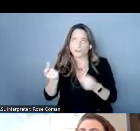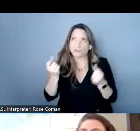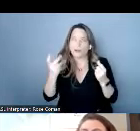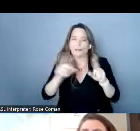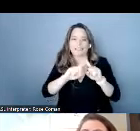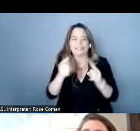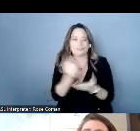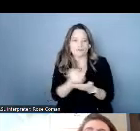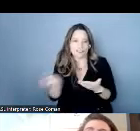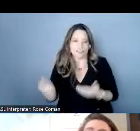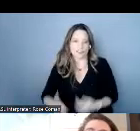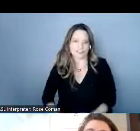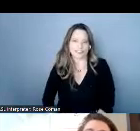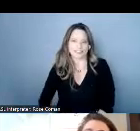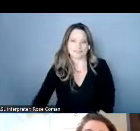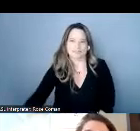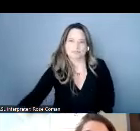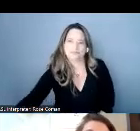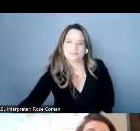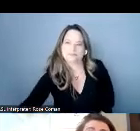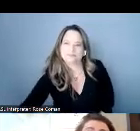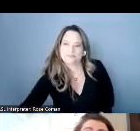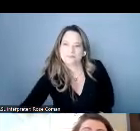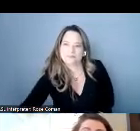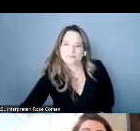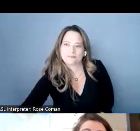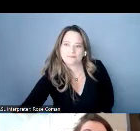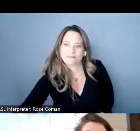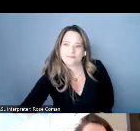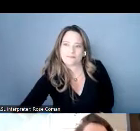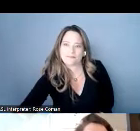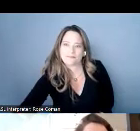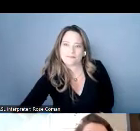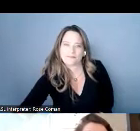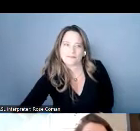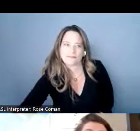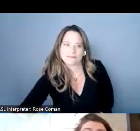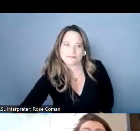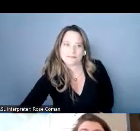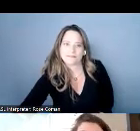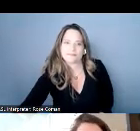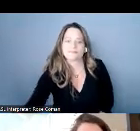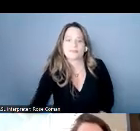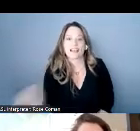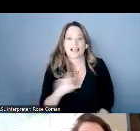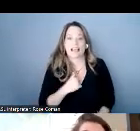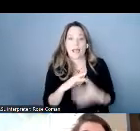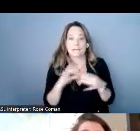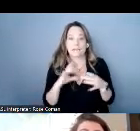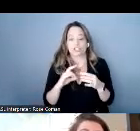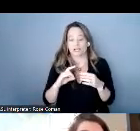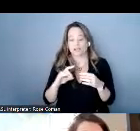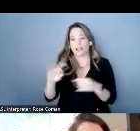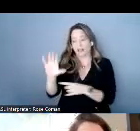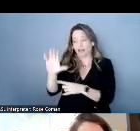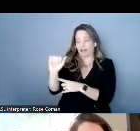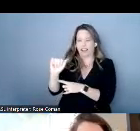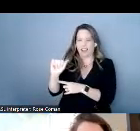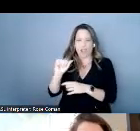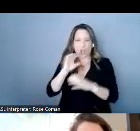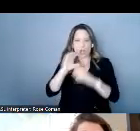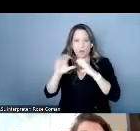as i already mentioned communications assistance are the legal term for the human